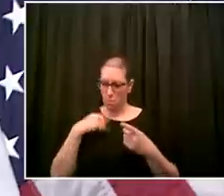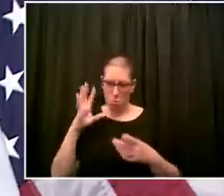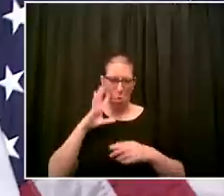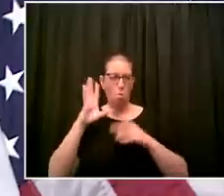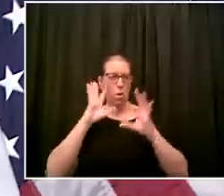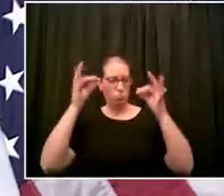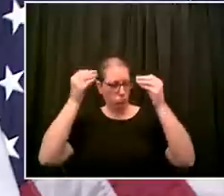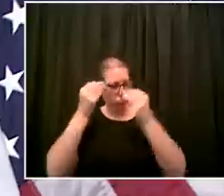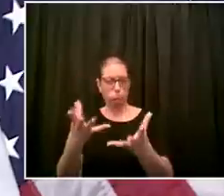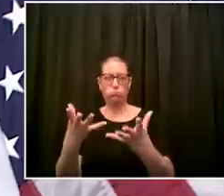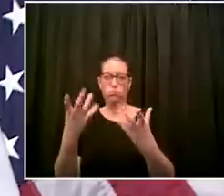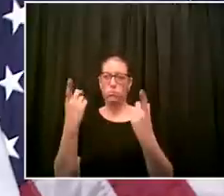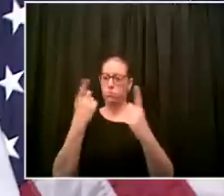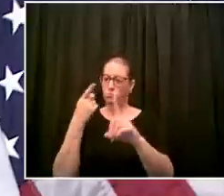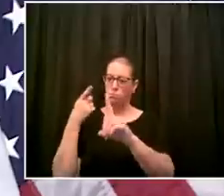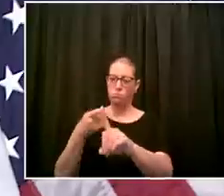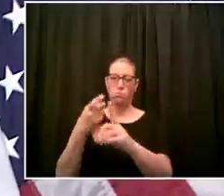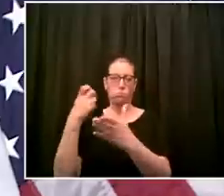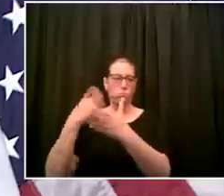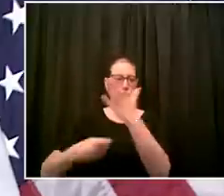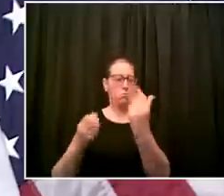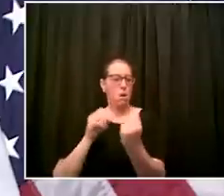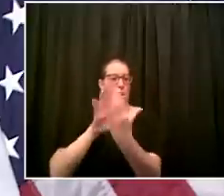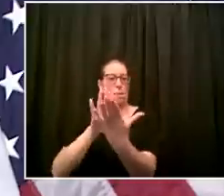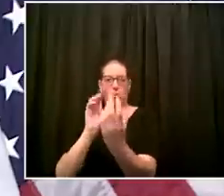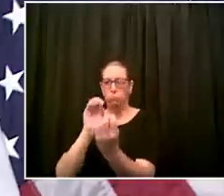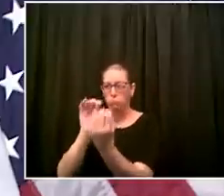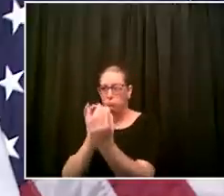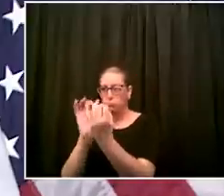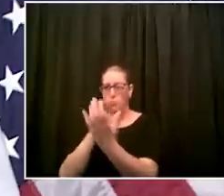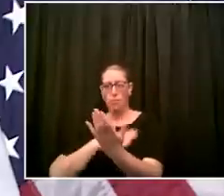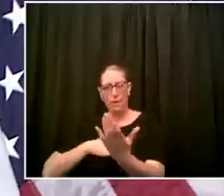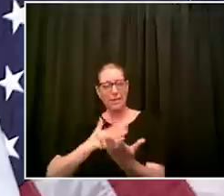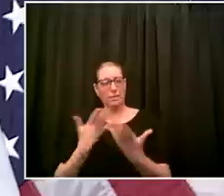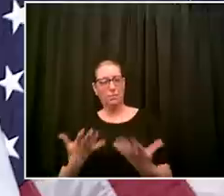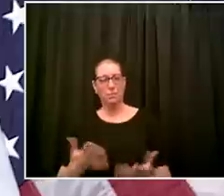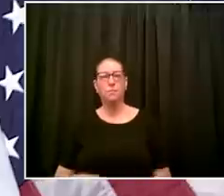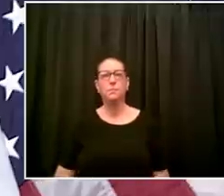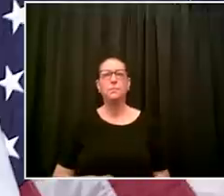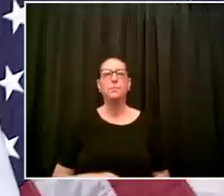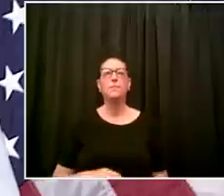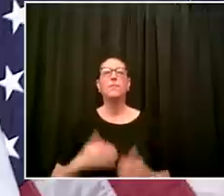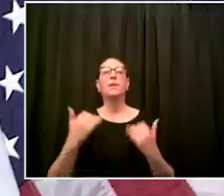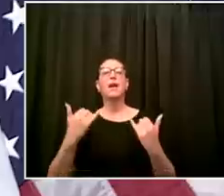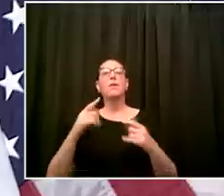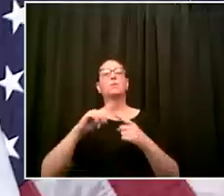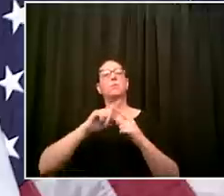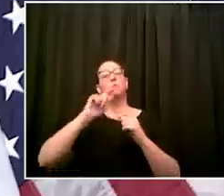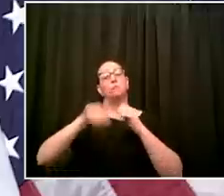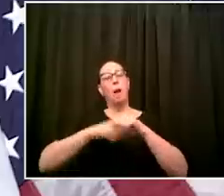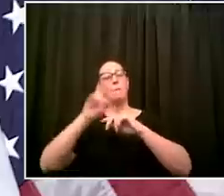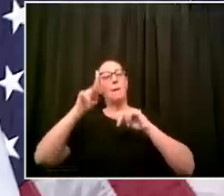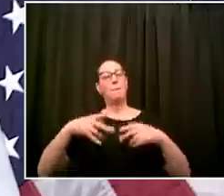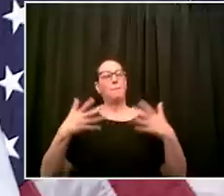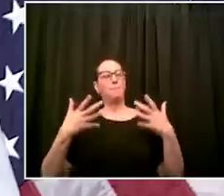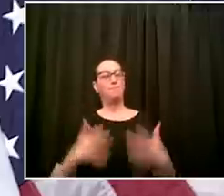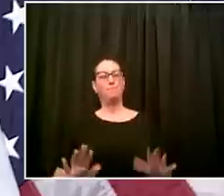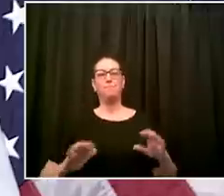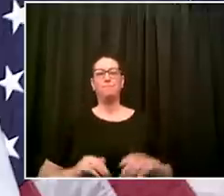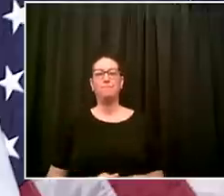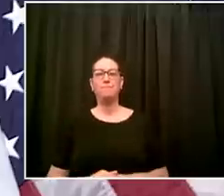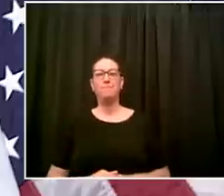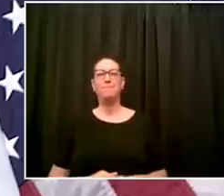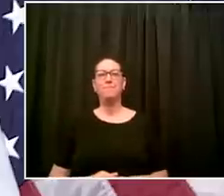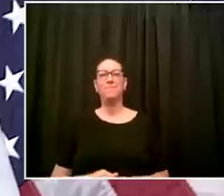problem okay everyone to conclude look you know over the years you've heard the very